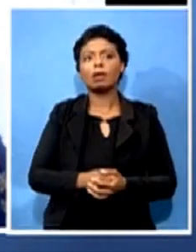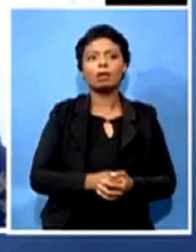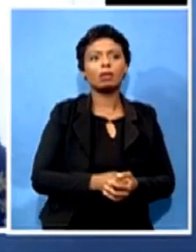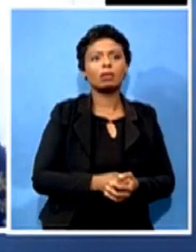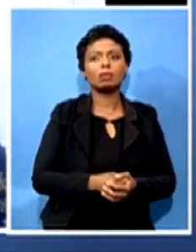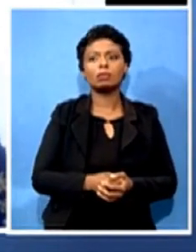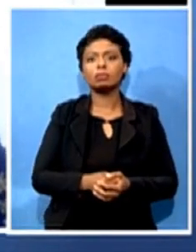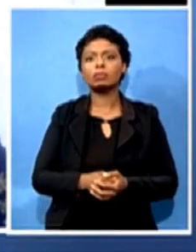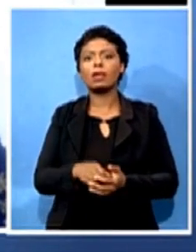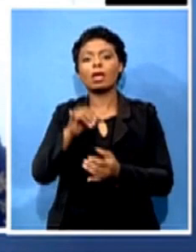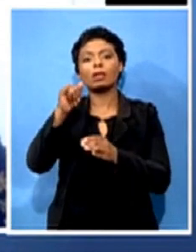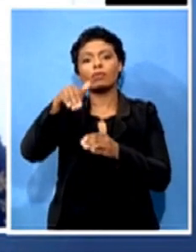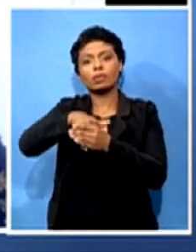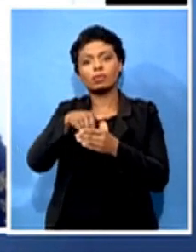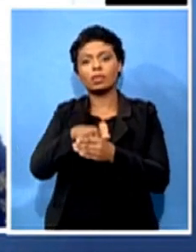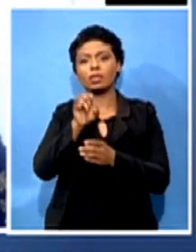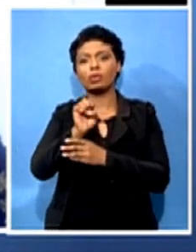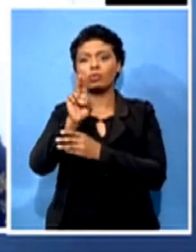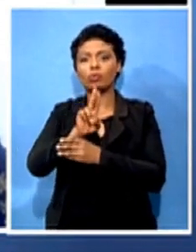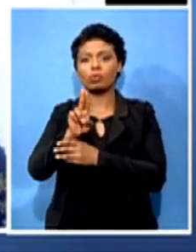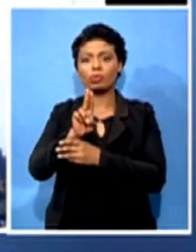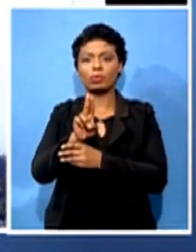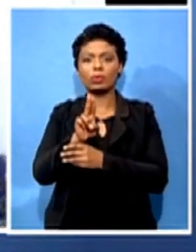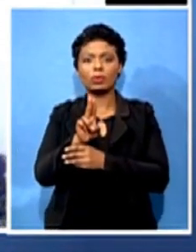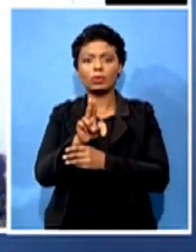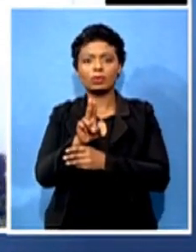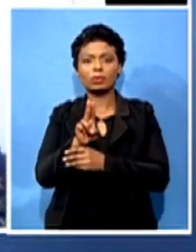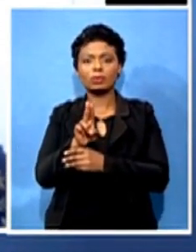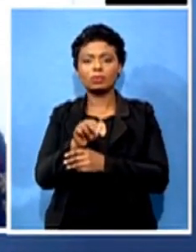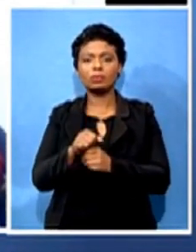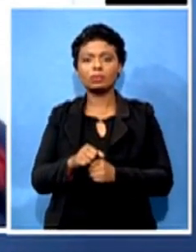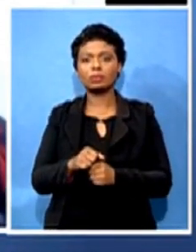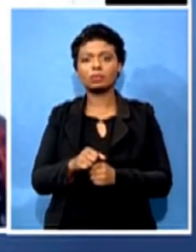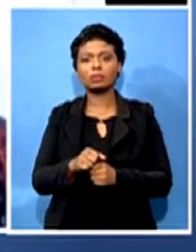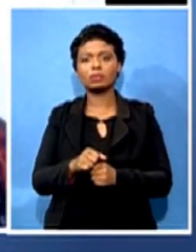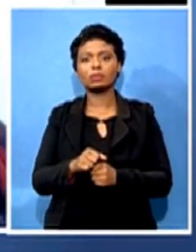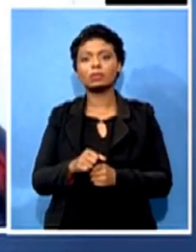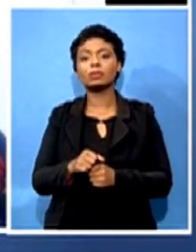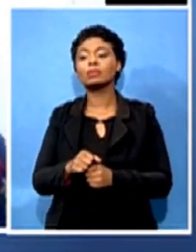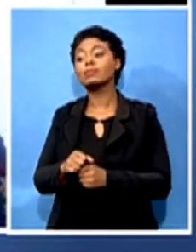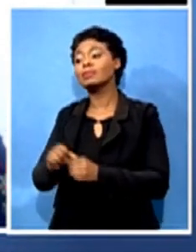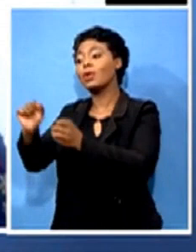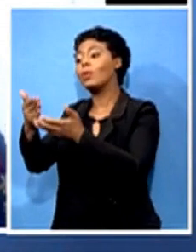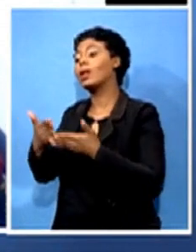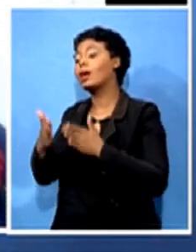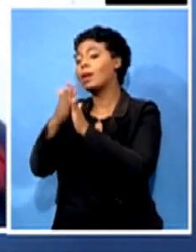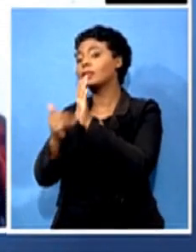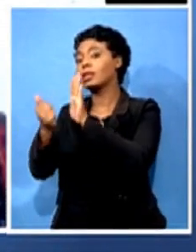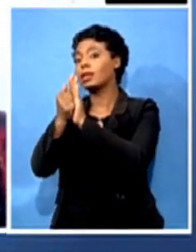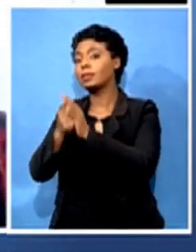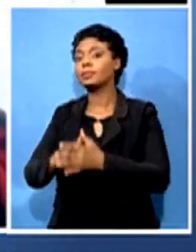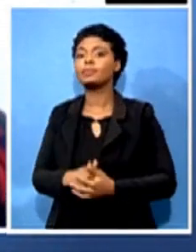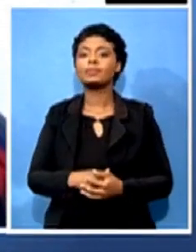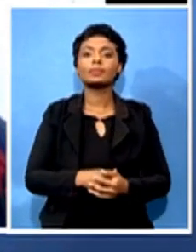and South Africa. Laurelin, welcome to the agenda. Thank you. Good afternoon. Great to have you